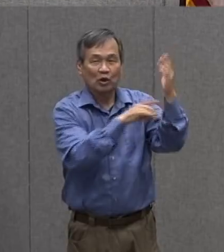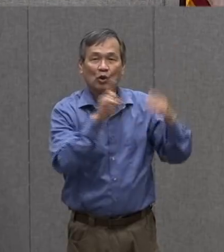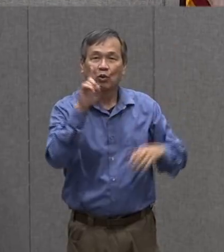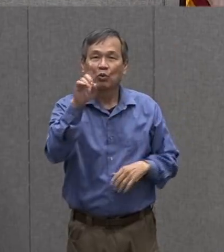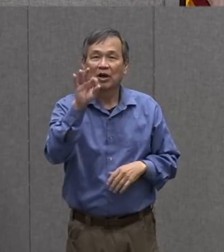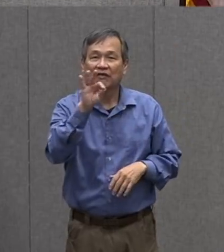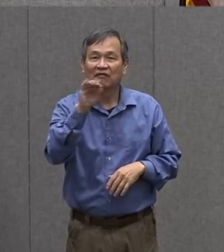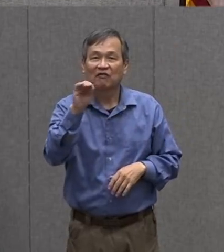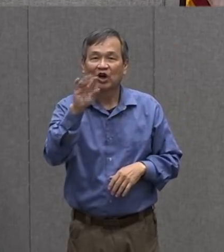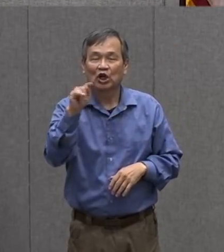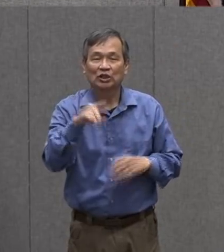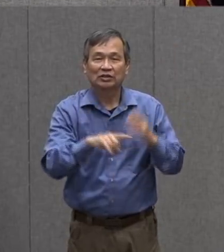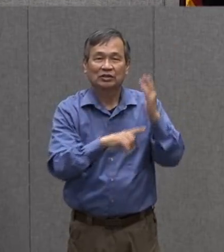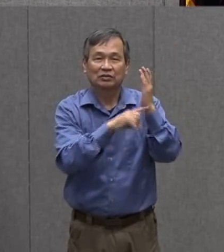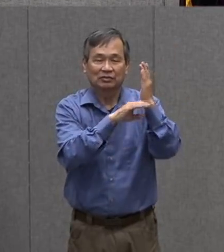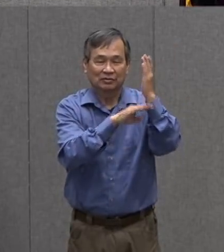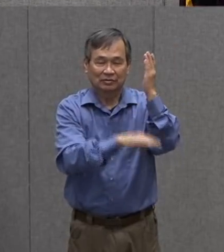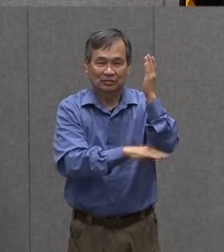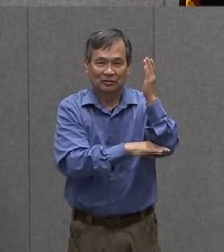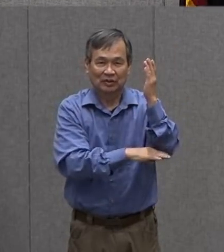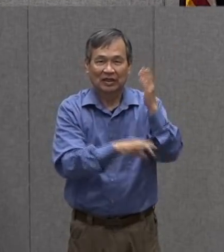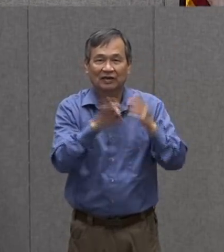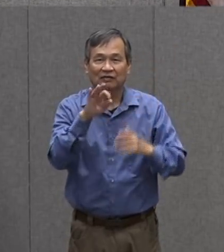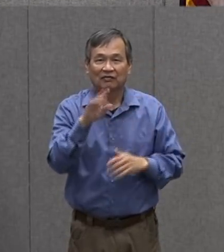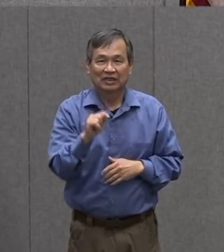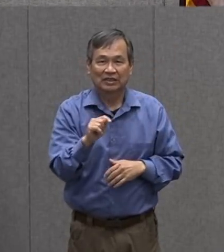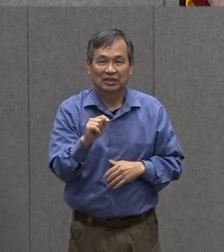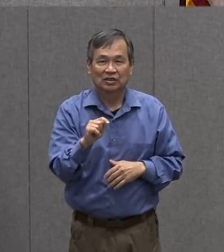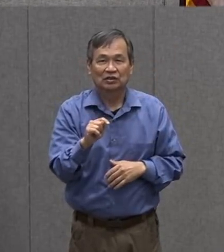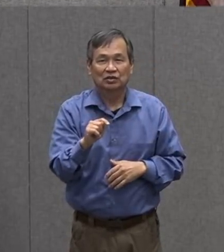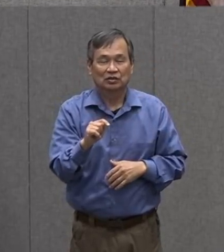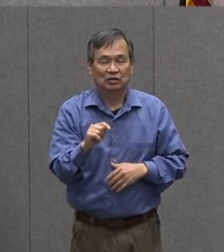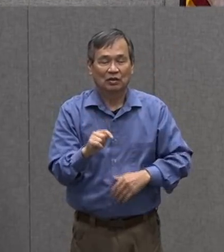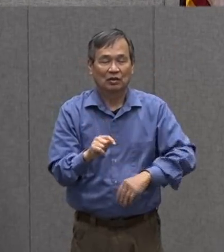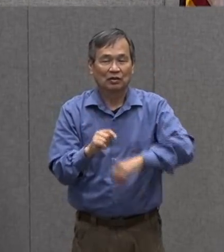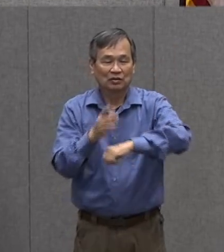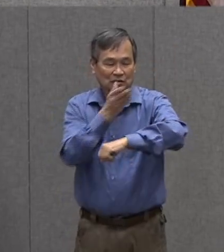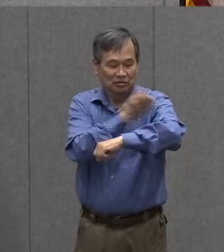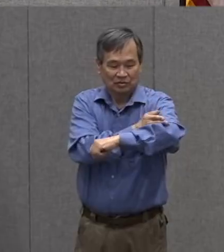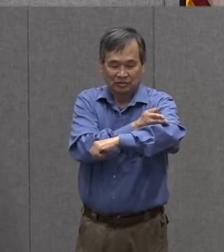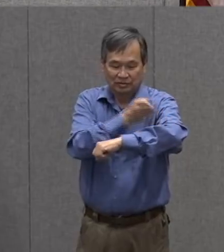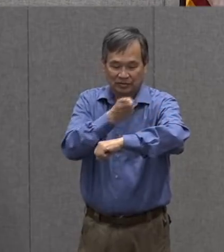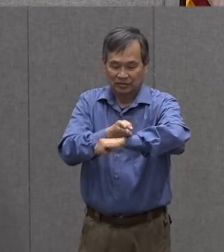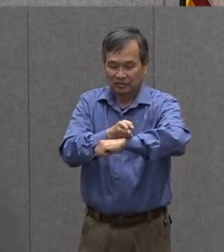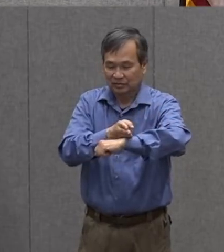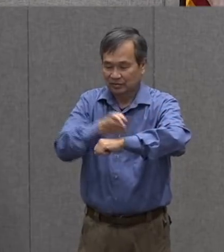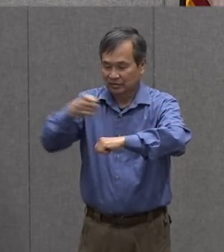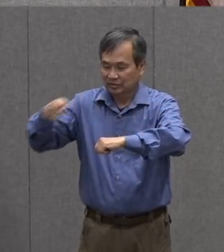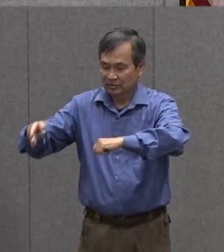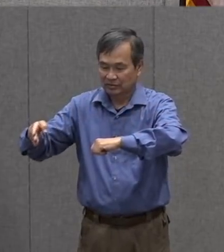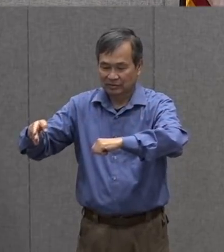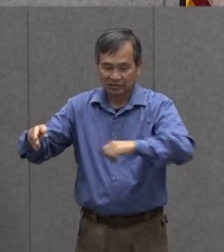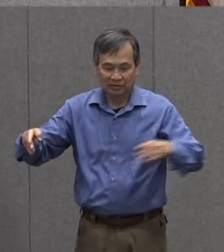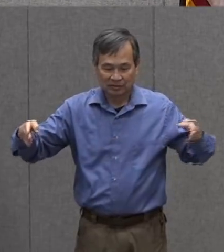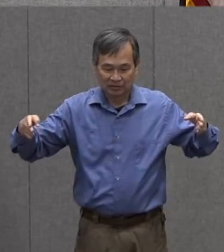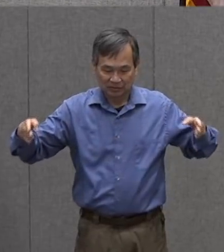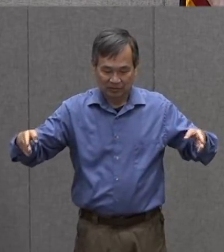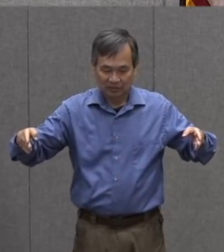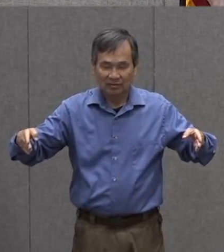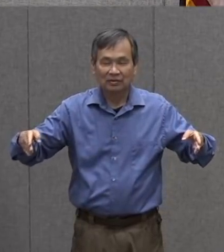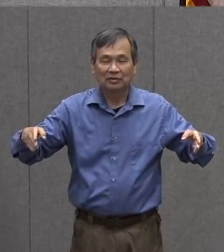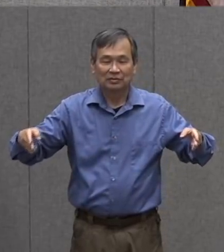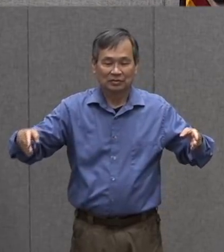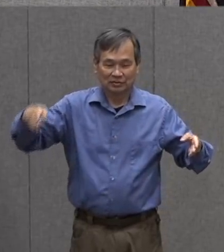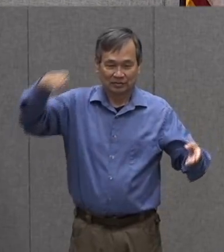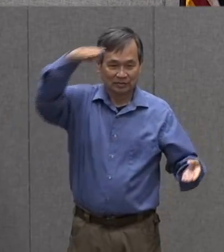it is it's about a foot it's about a foot so about two of these across so about that big so i don't even